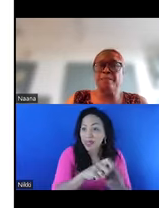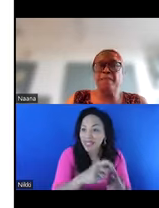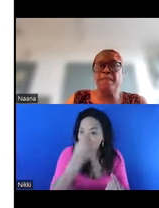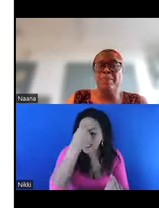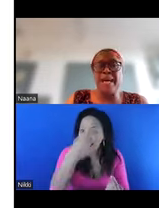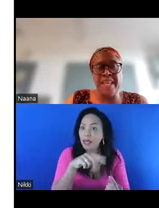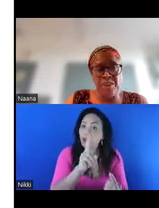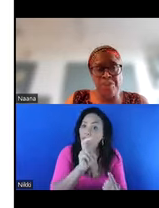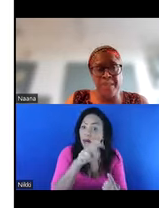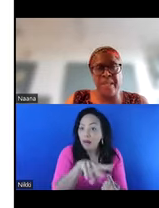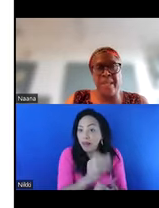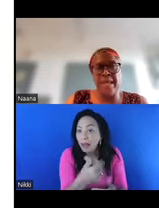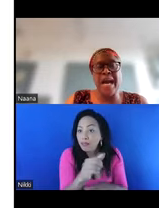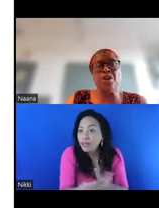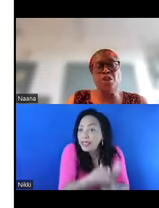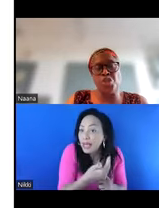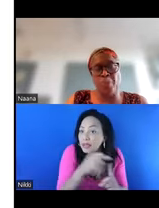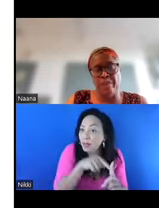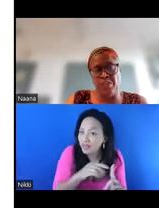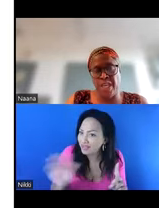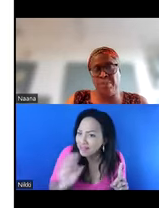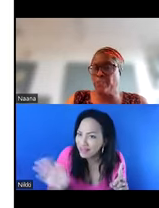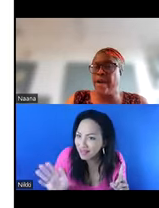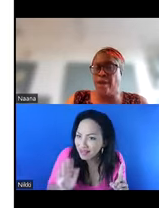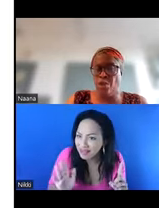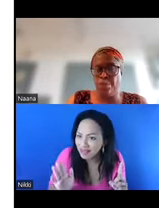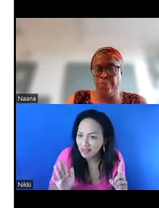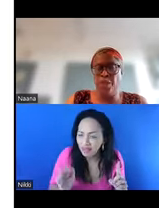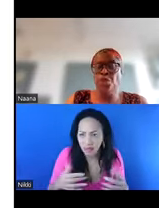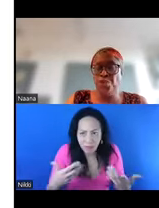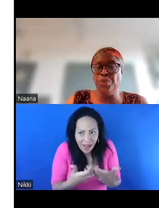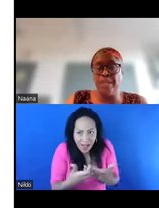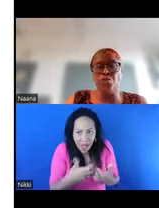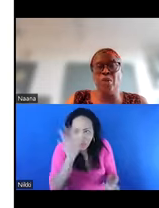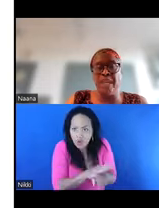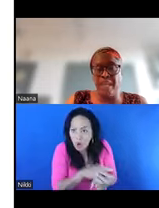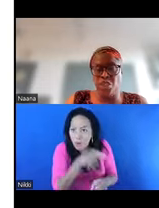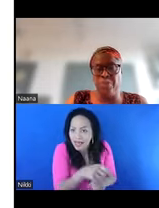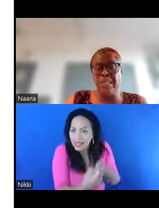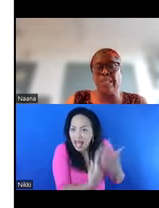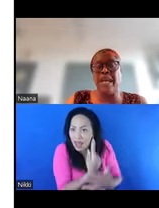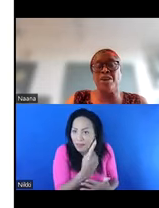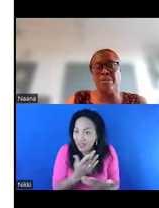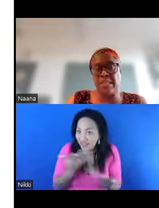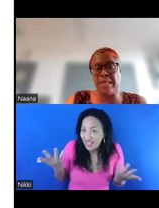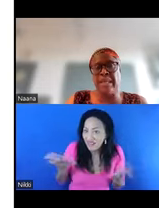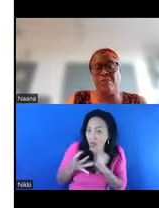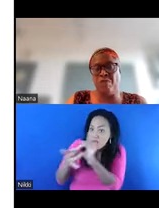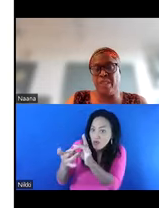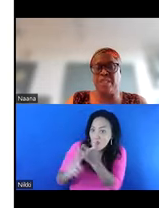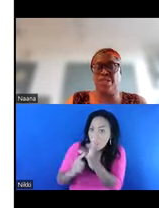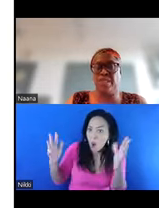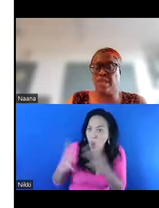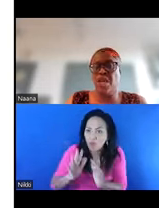is it? But at the end of the day, how can you stop FGM just by a law? You do need to engage communities and critically